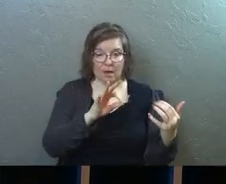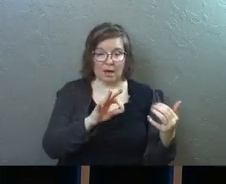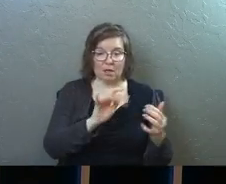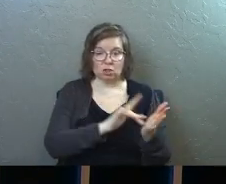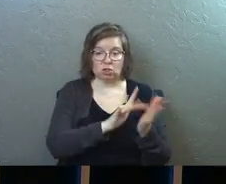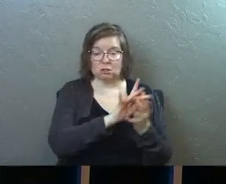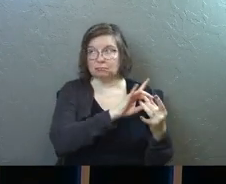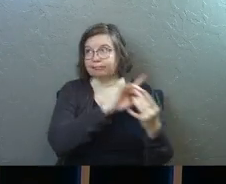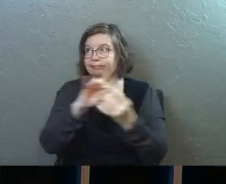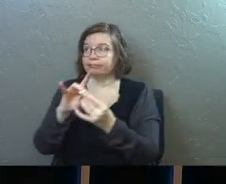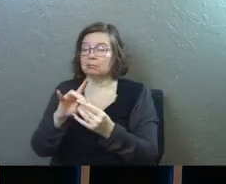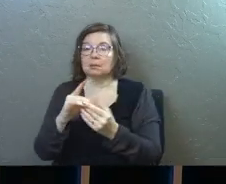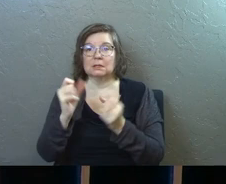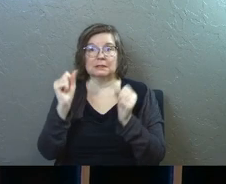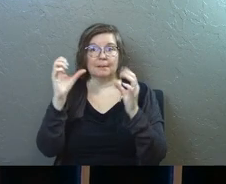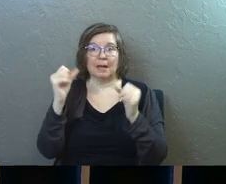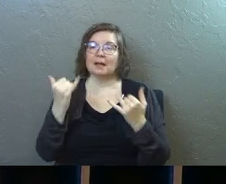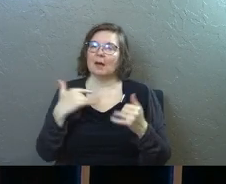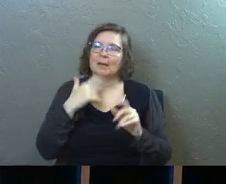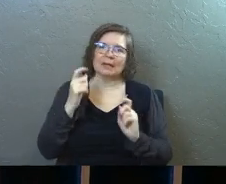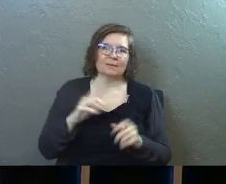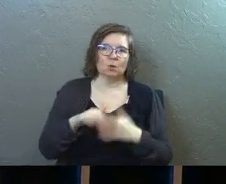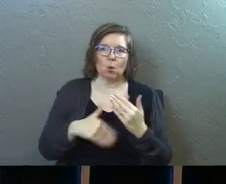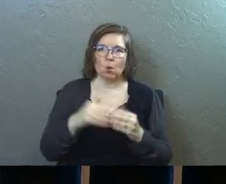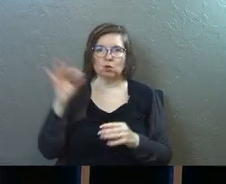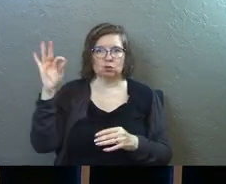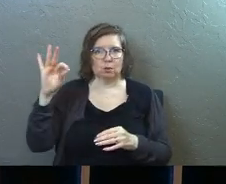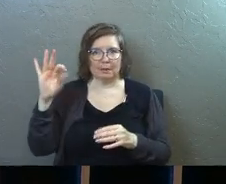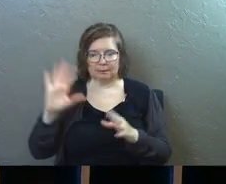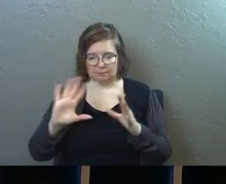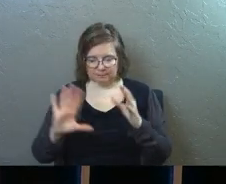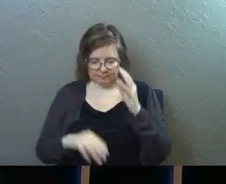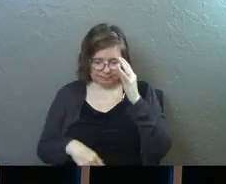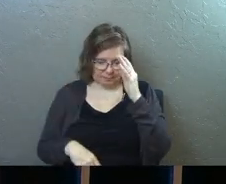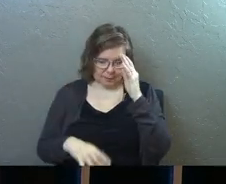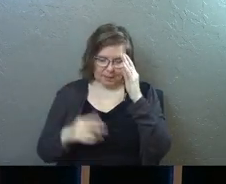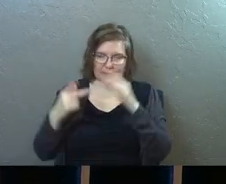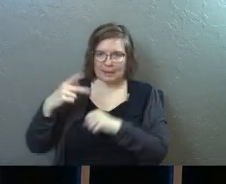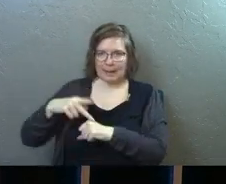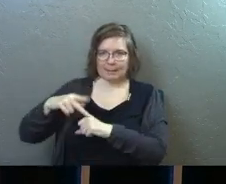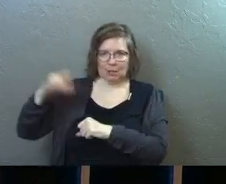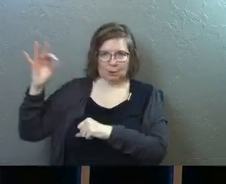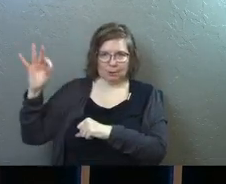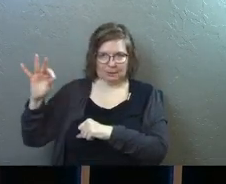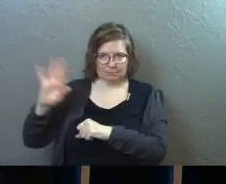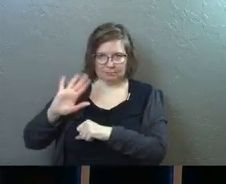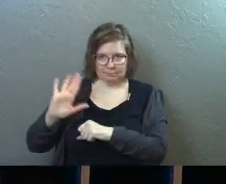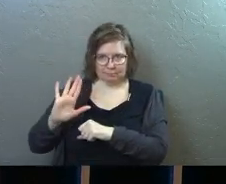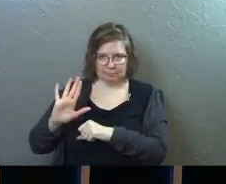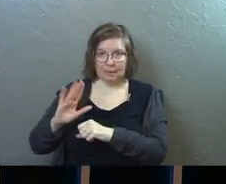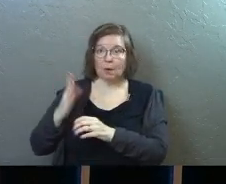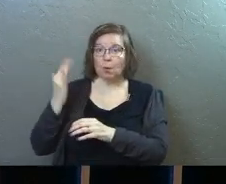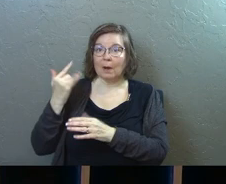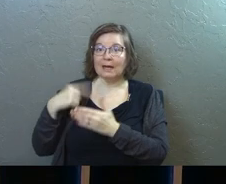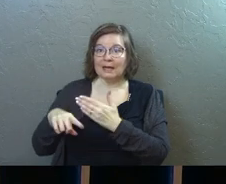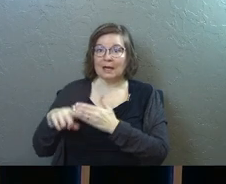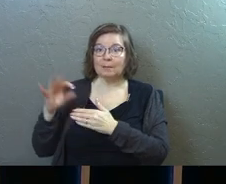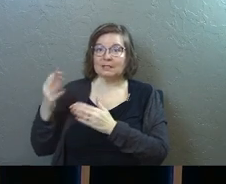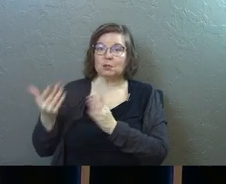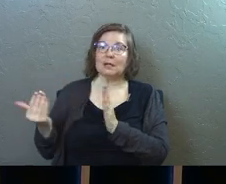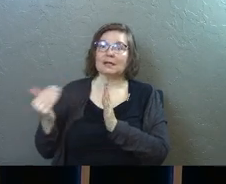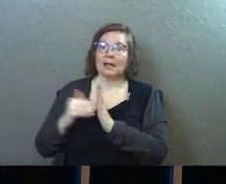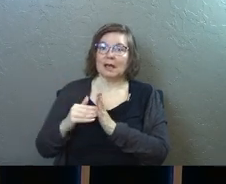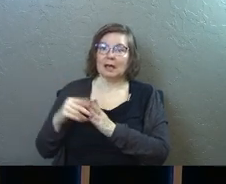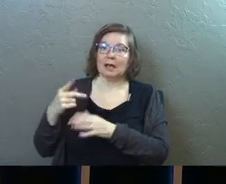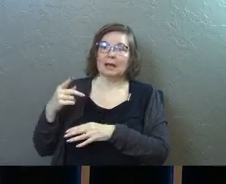Jesus. It's amazing. Now, I'm not going to give you the whole sermon that Peter preaches here because next week, Peter's going to preach